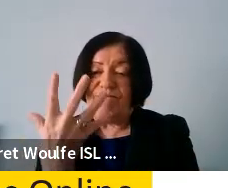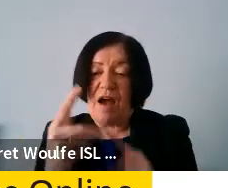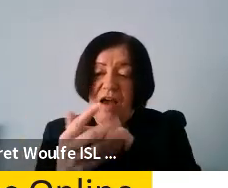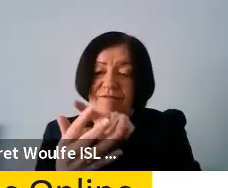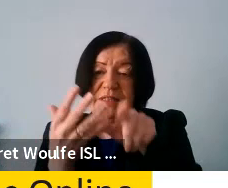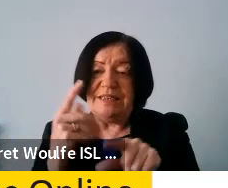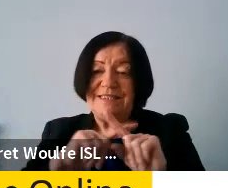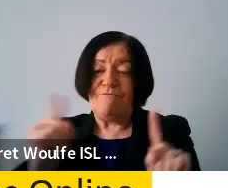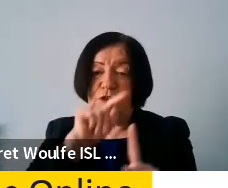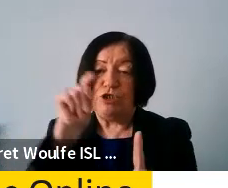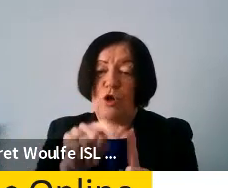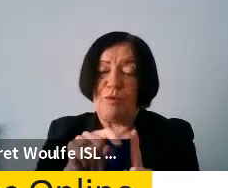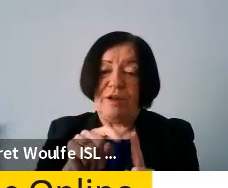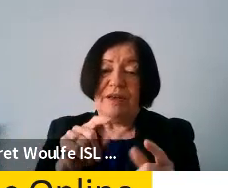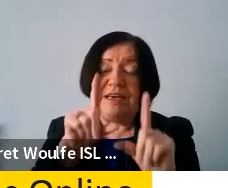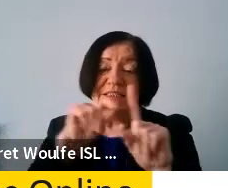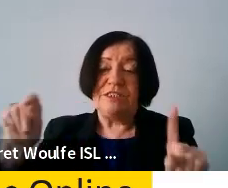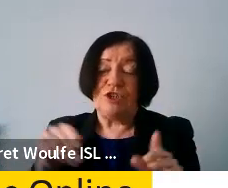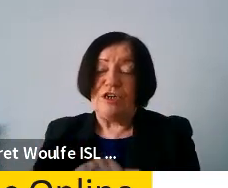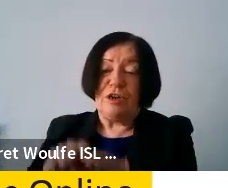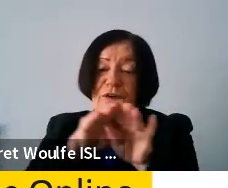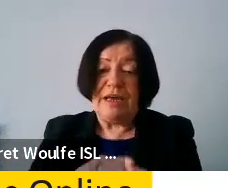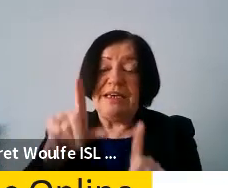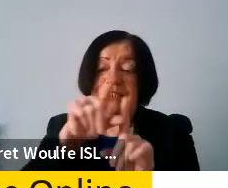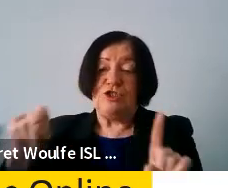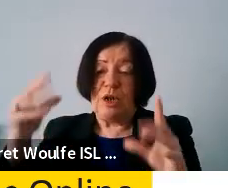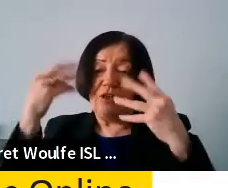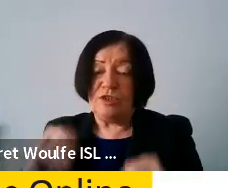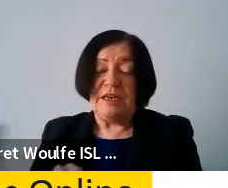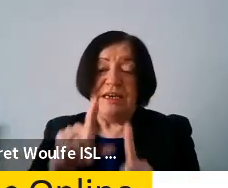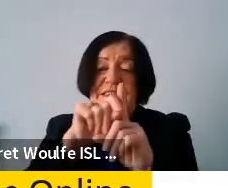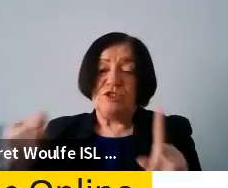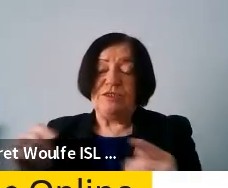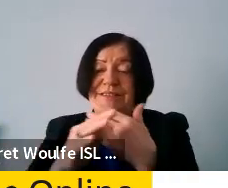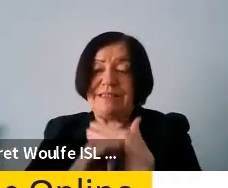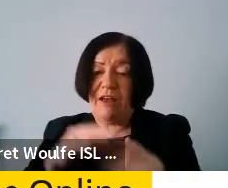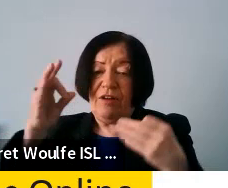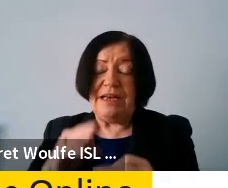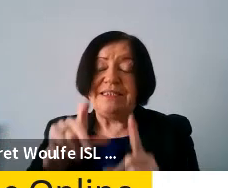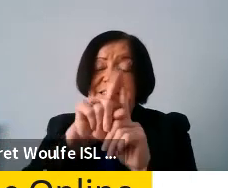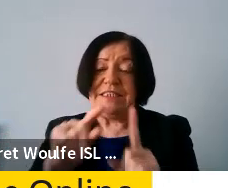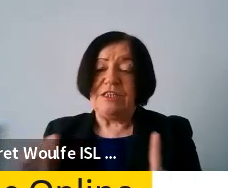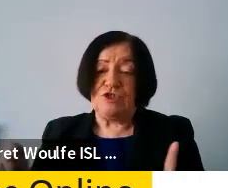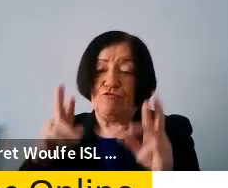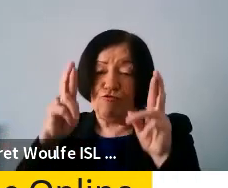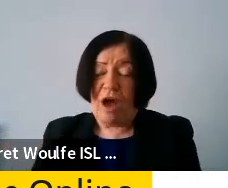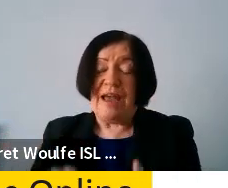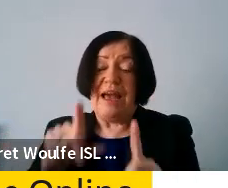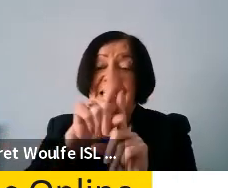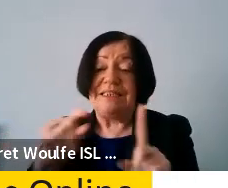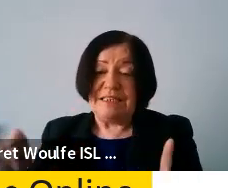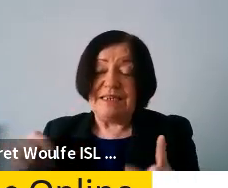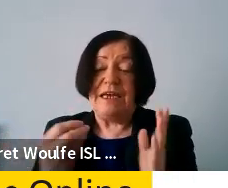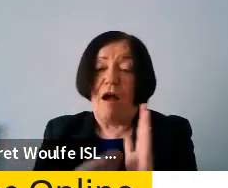topics in it digital democracy digital education digital safeguards digital uh rights and digital